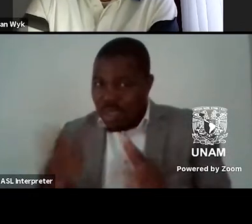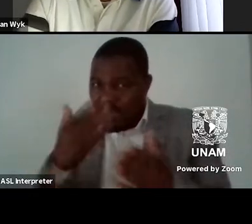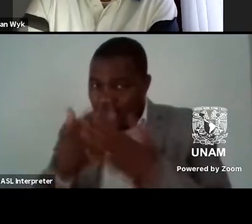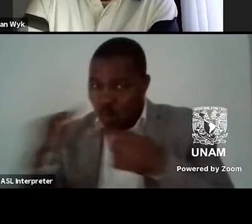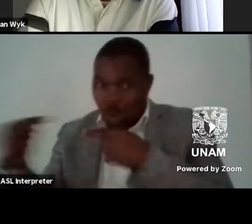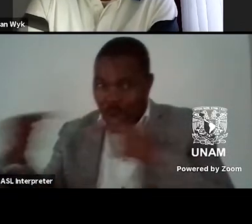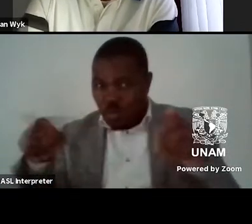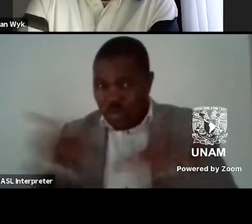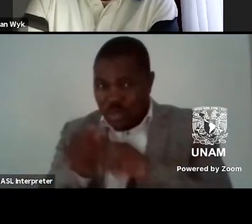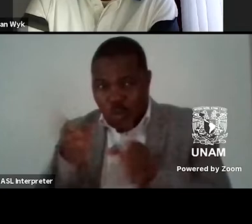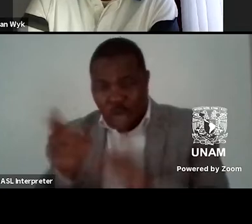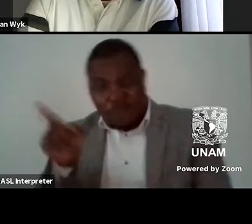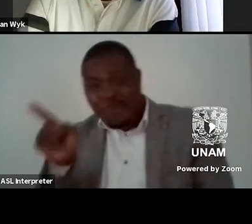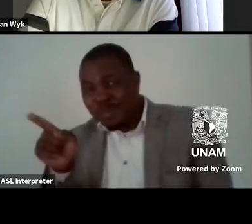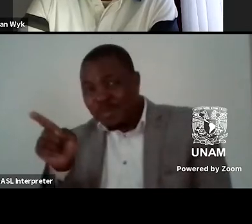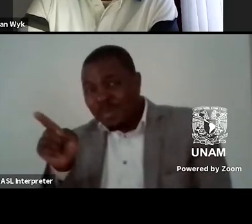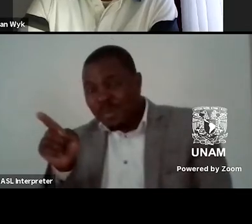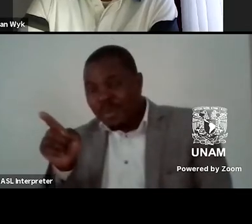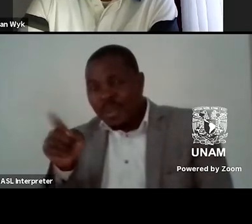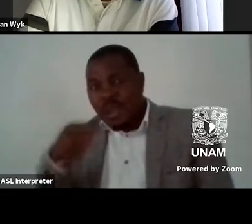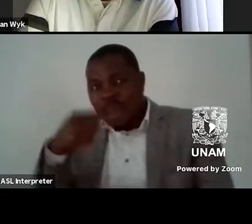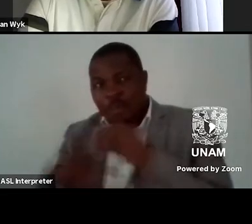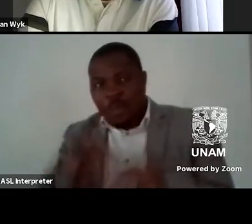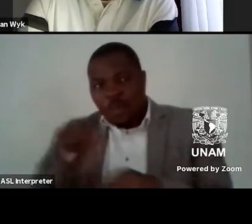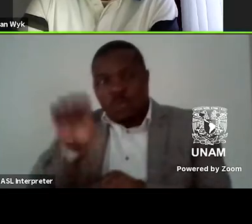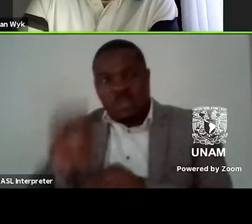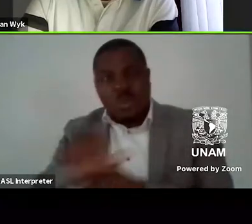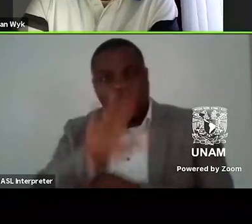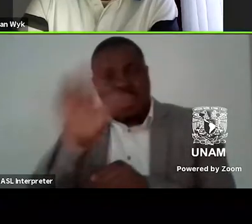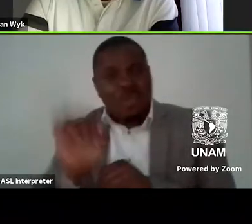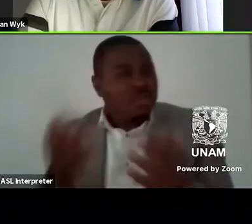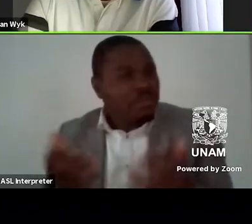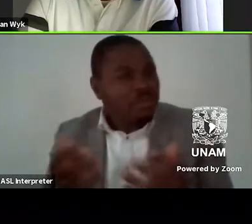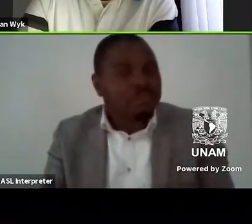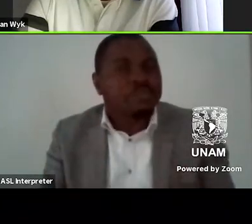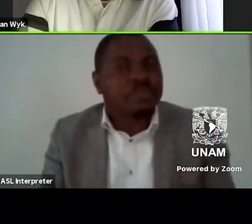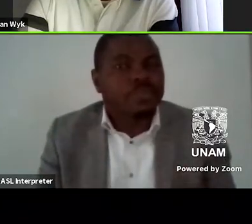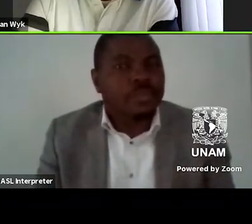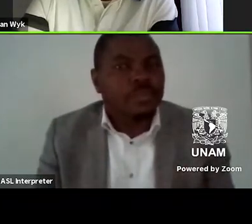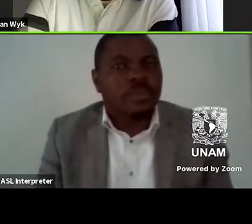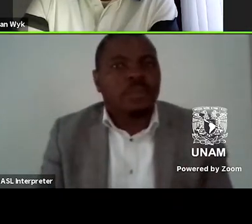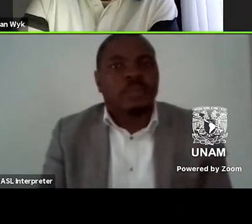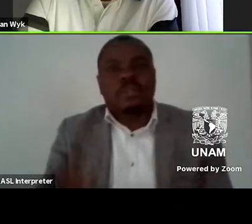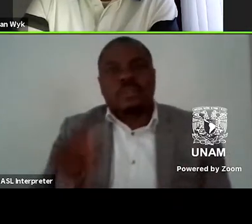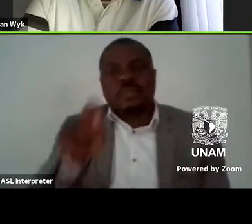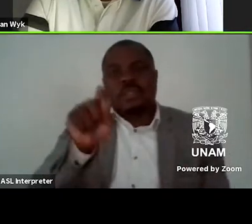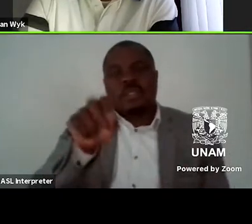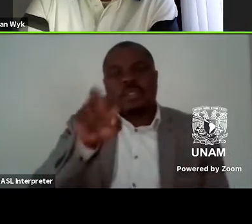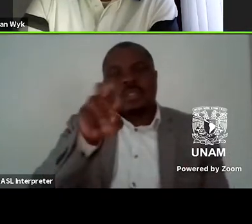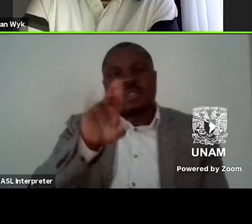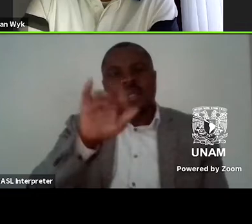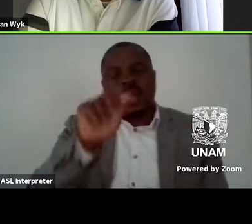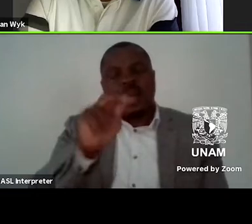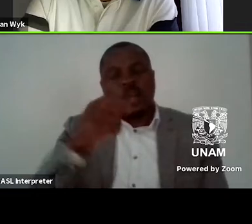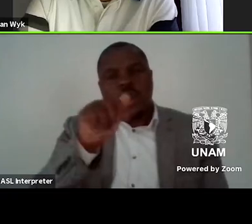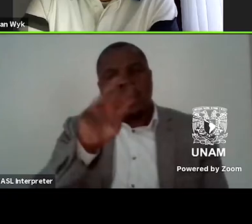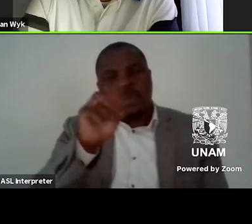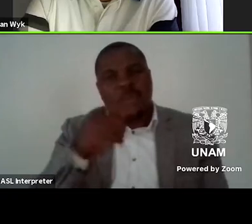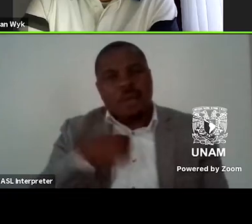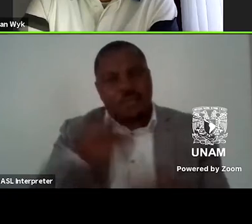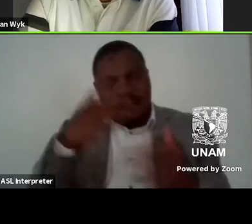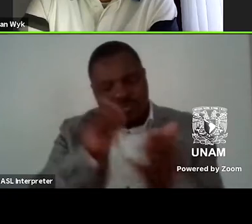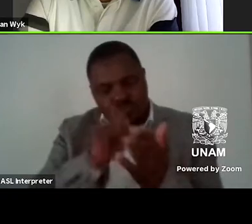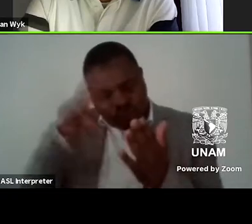um in in regards to that um I read Triangulum in 2019 when it was released and